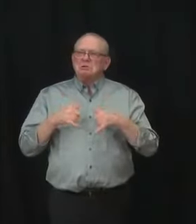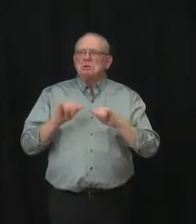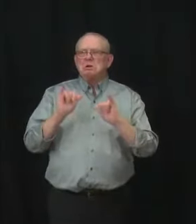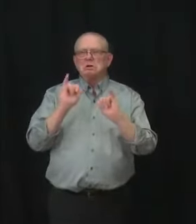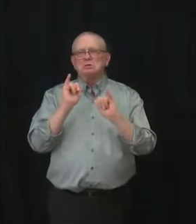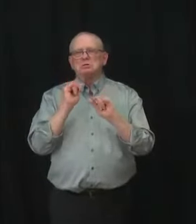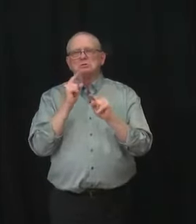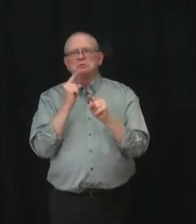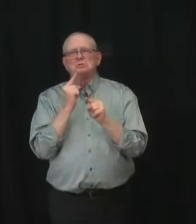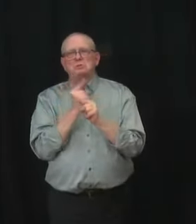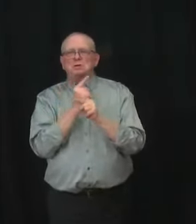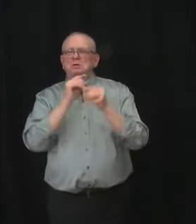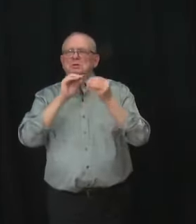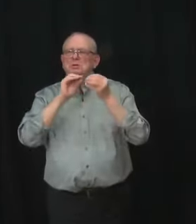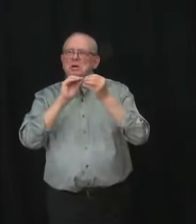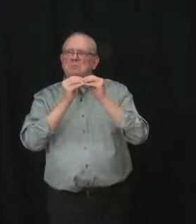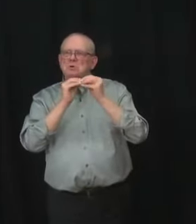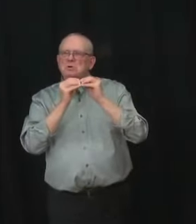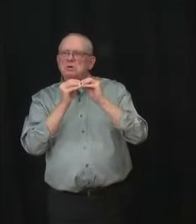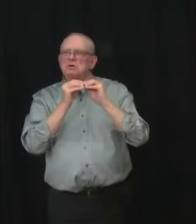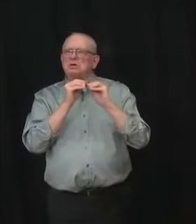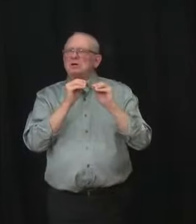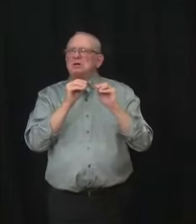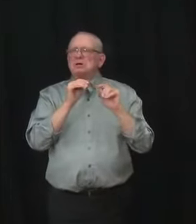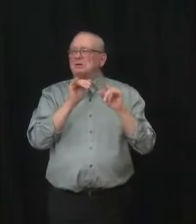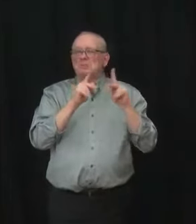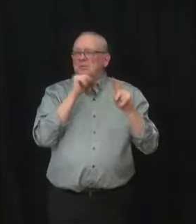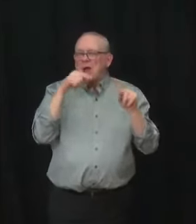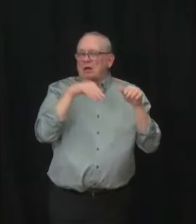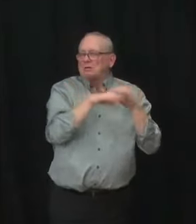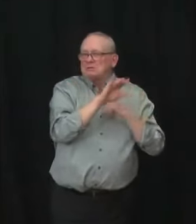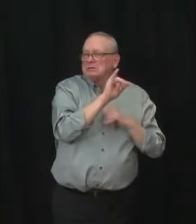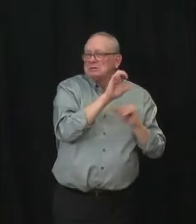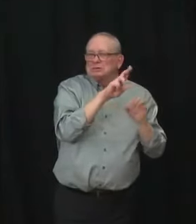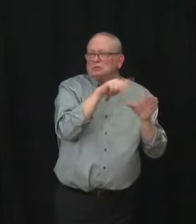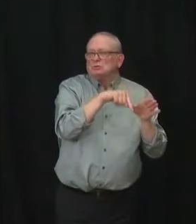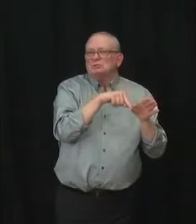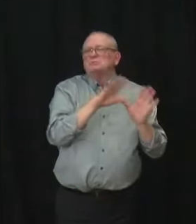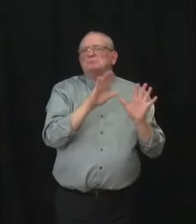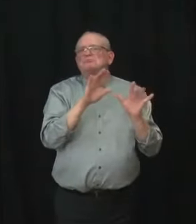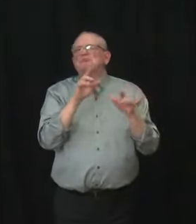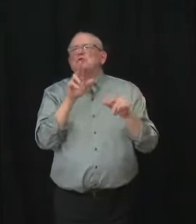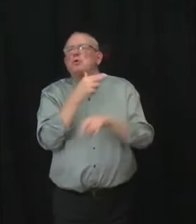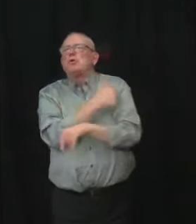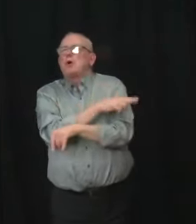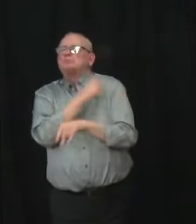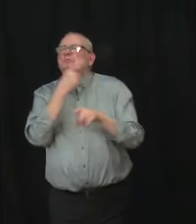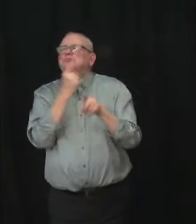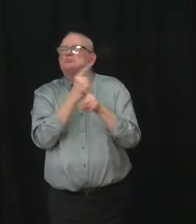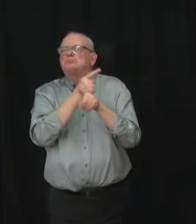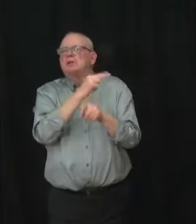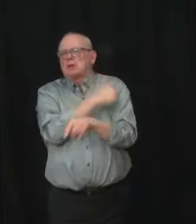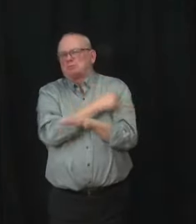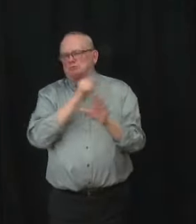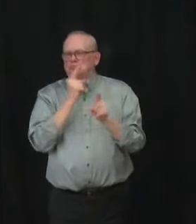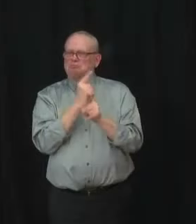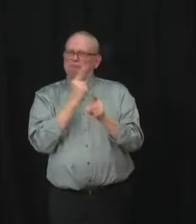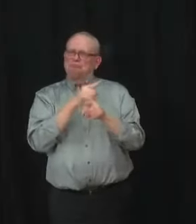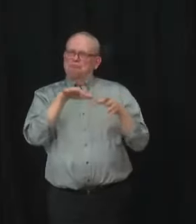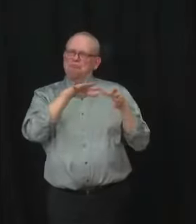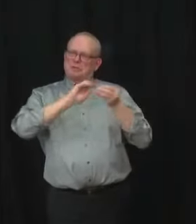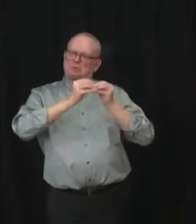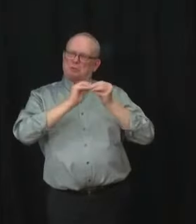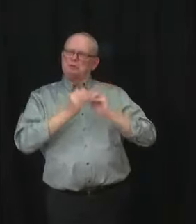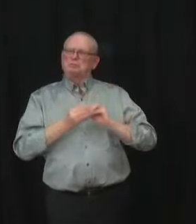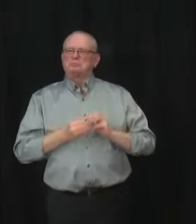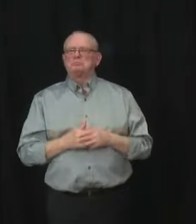-ICU units that take the vast majority of COVID patients that we're seeing with Omicron. That's